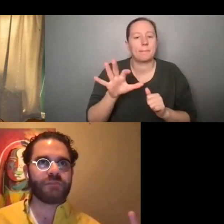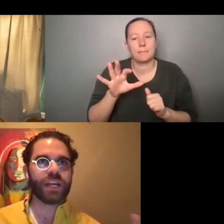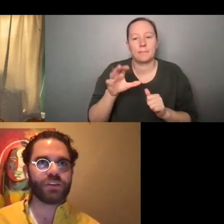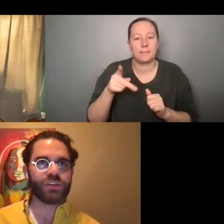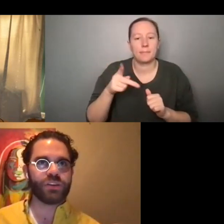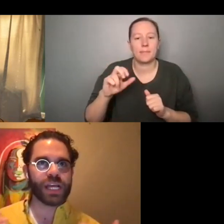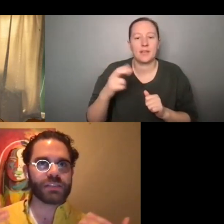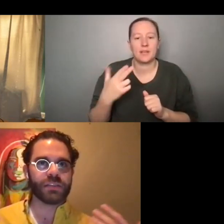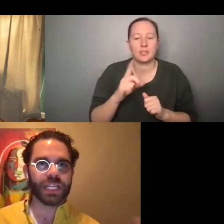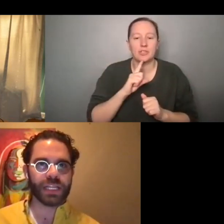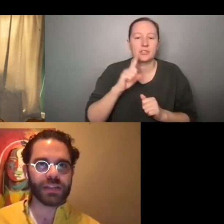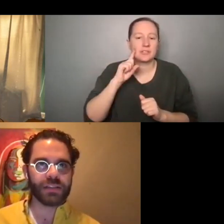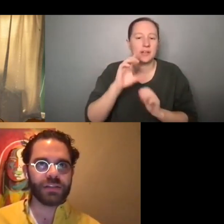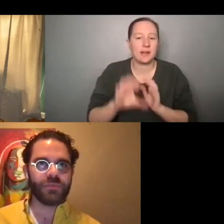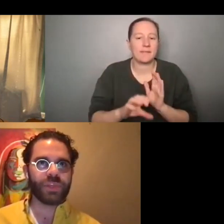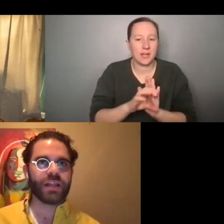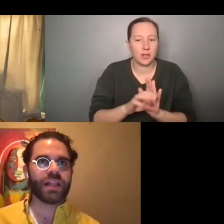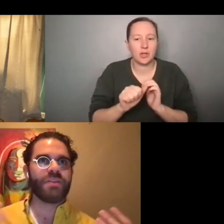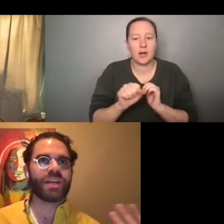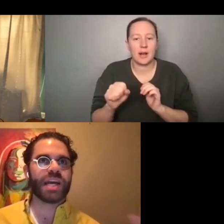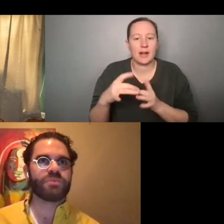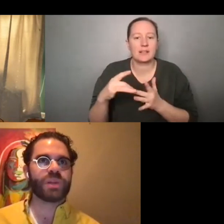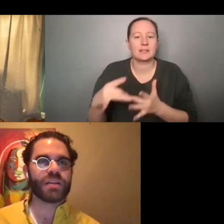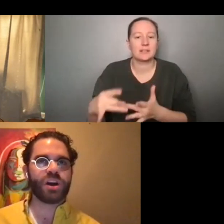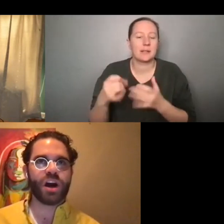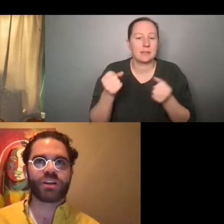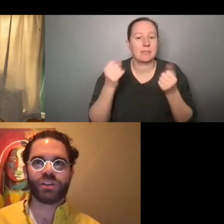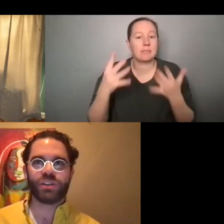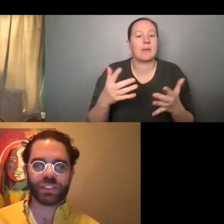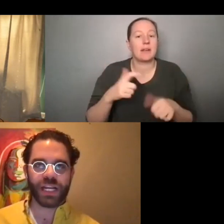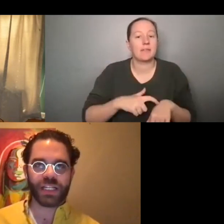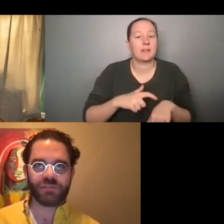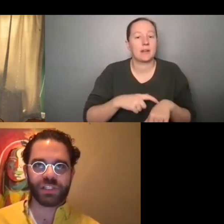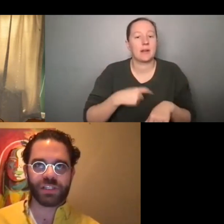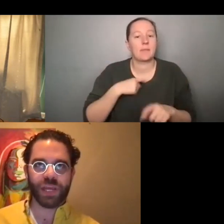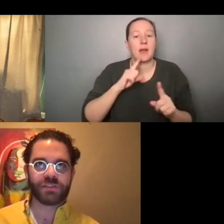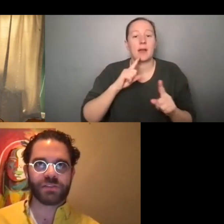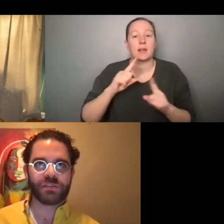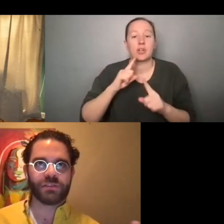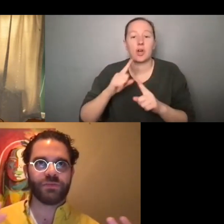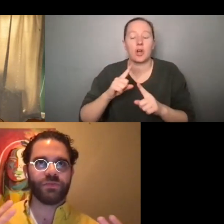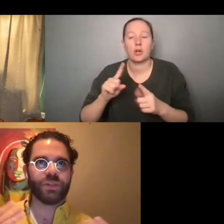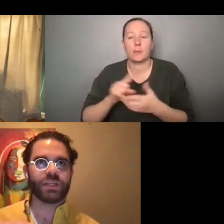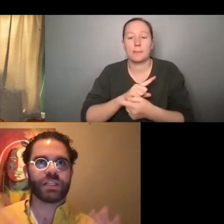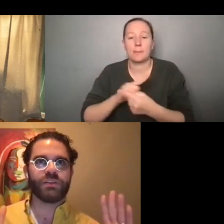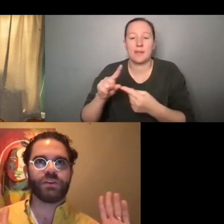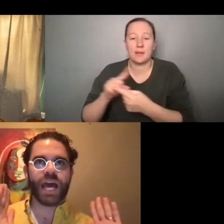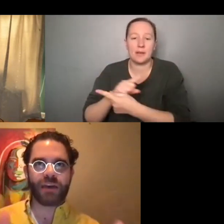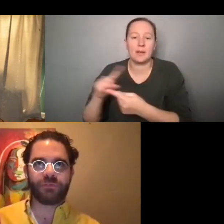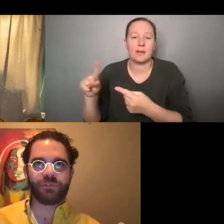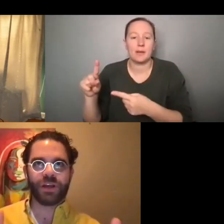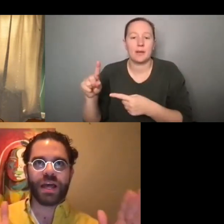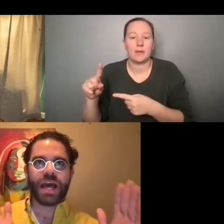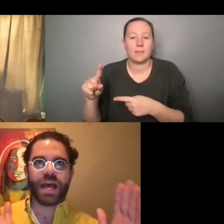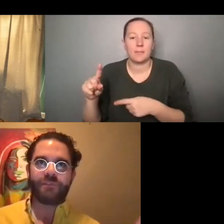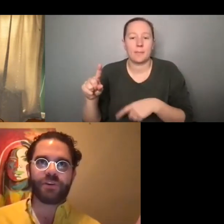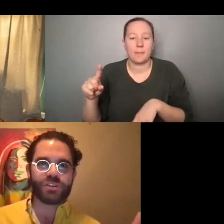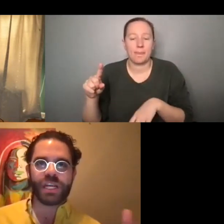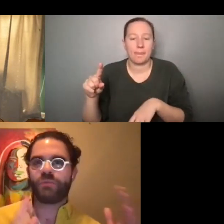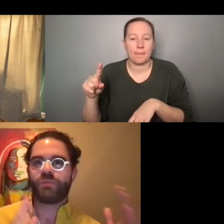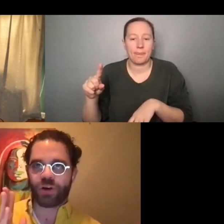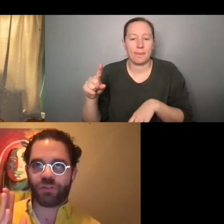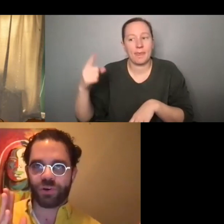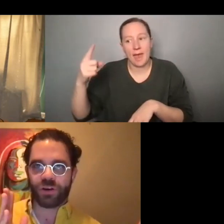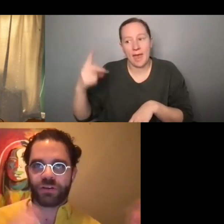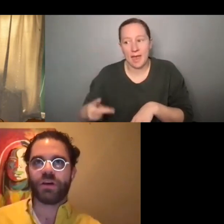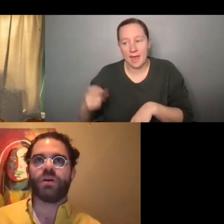deaf character as the lead. And a lot of the times when I talk to executives in the space, it's either a half, half